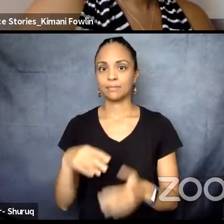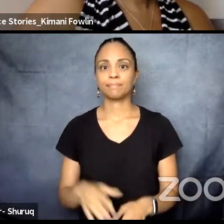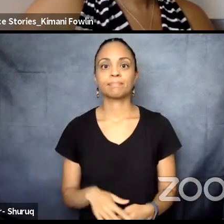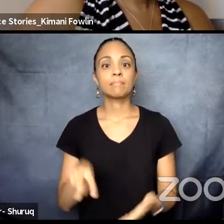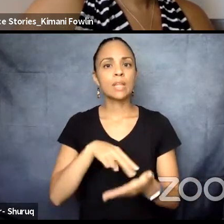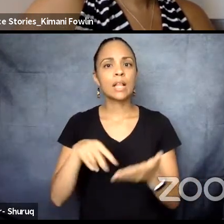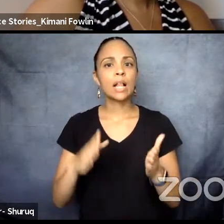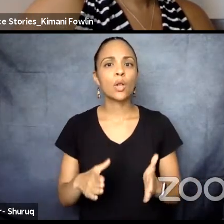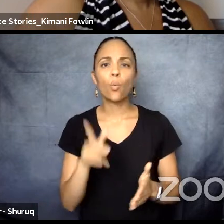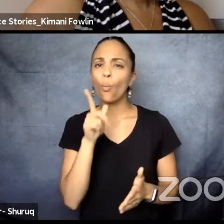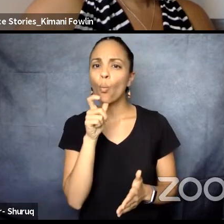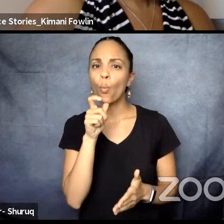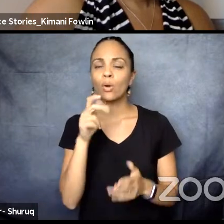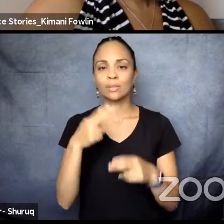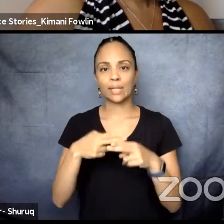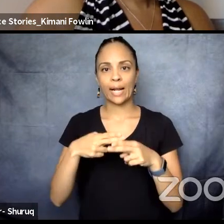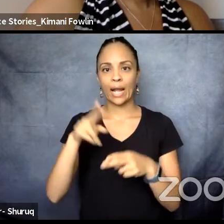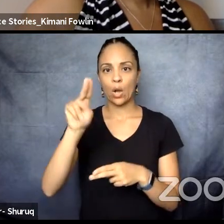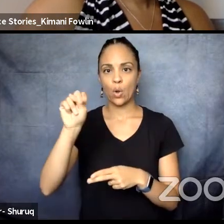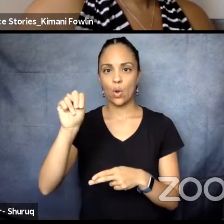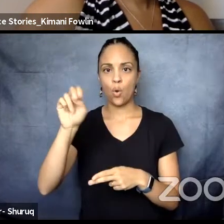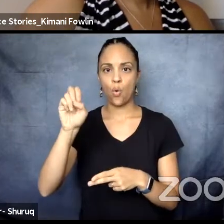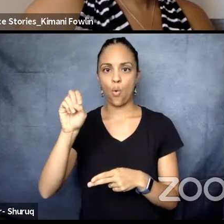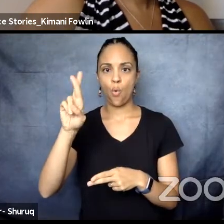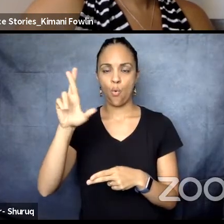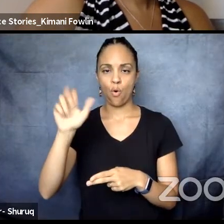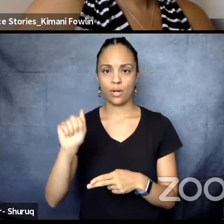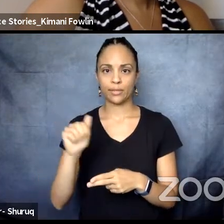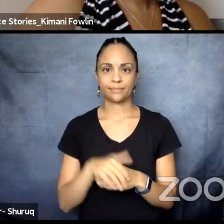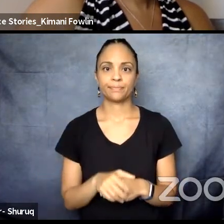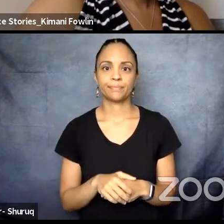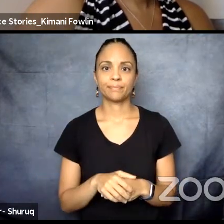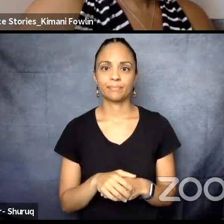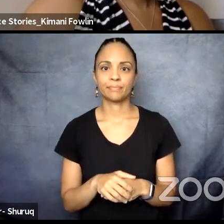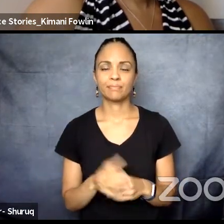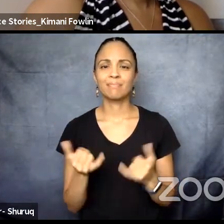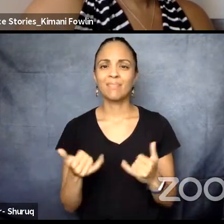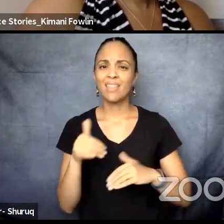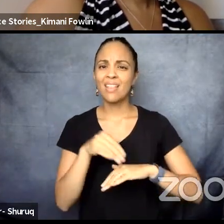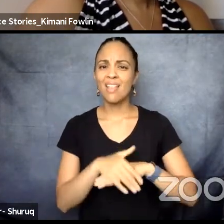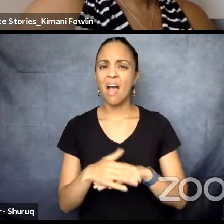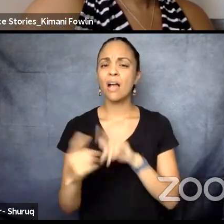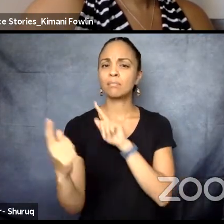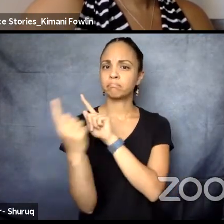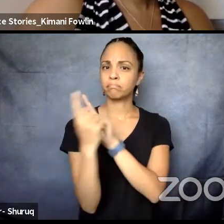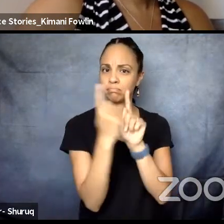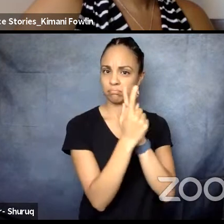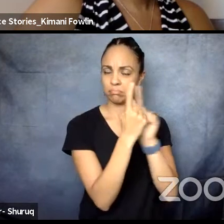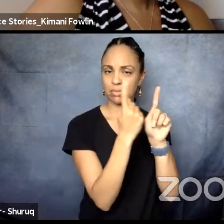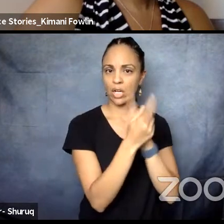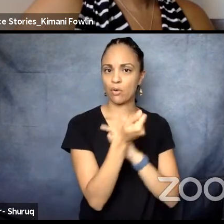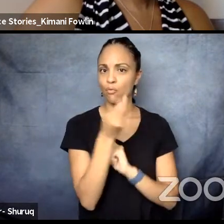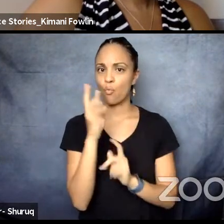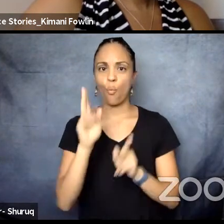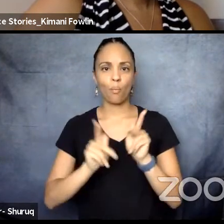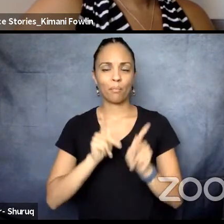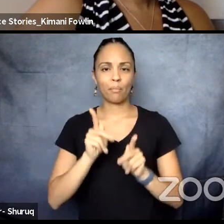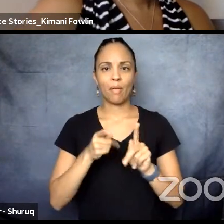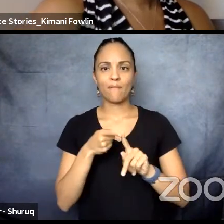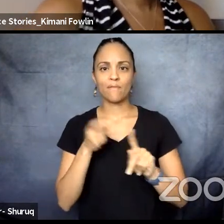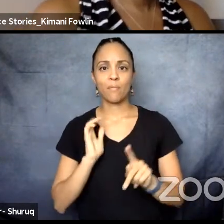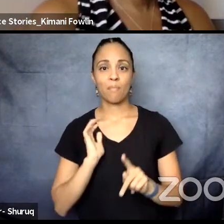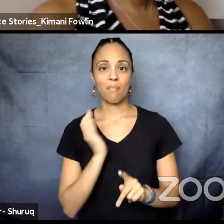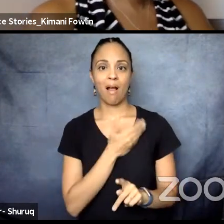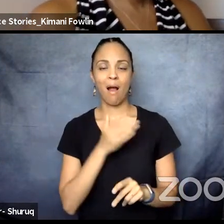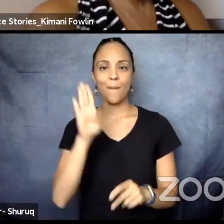Today, you'll meet just a few from our growing BDS team. I am Charmaine Warren.